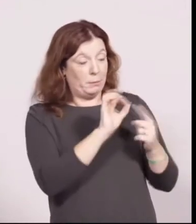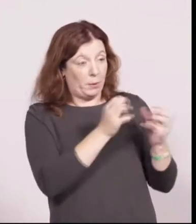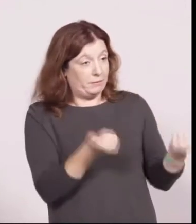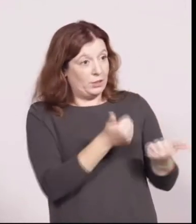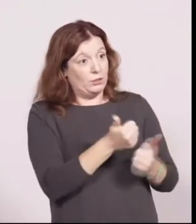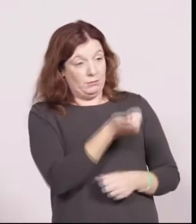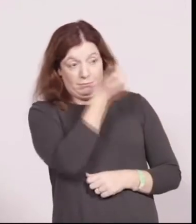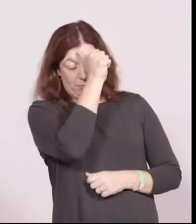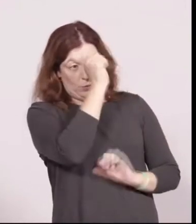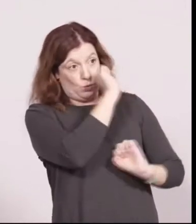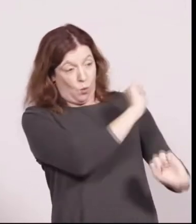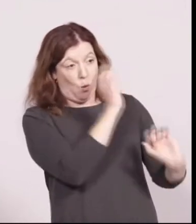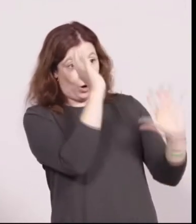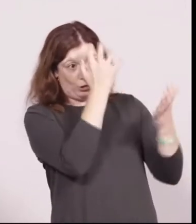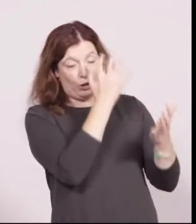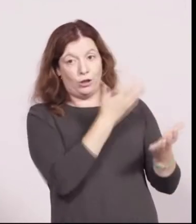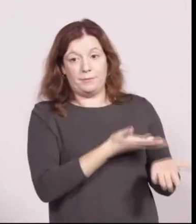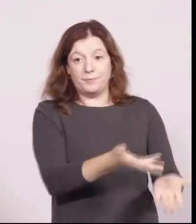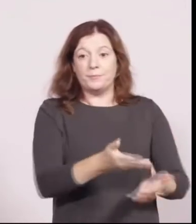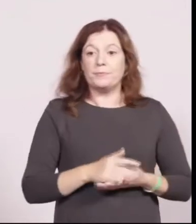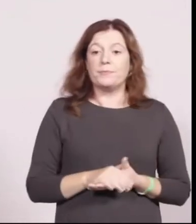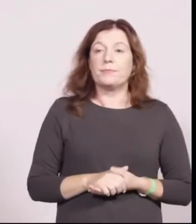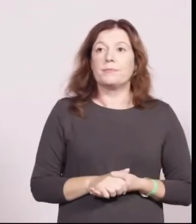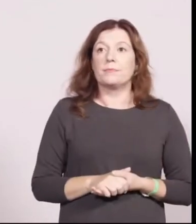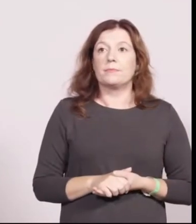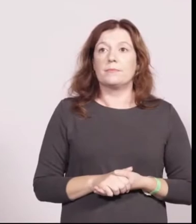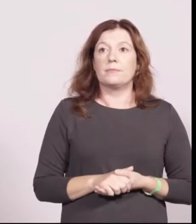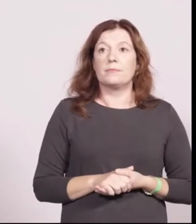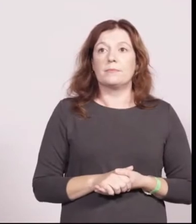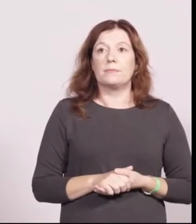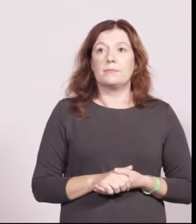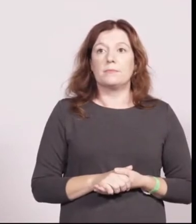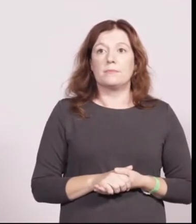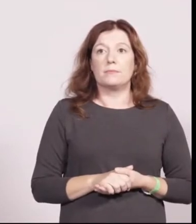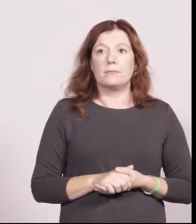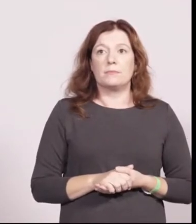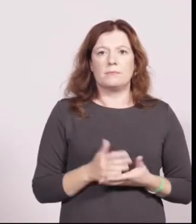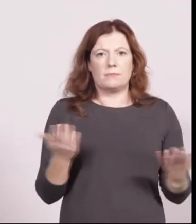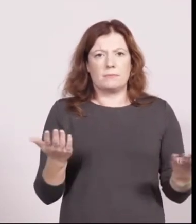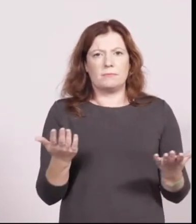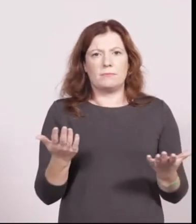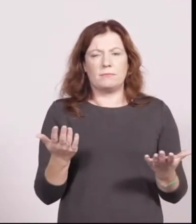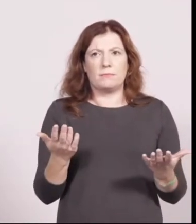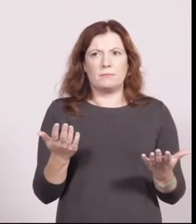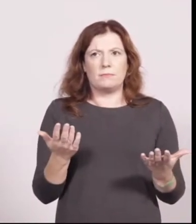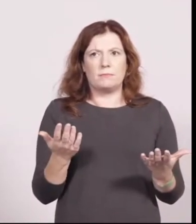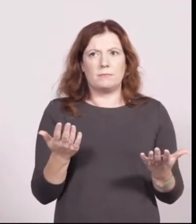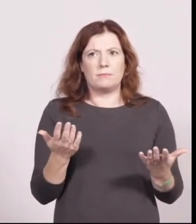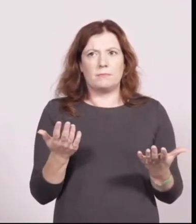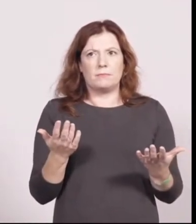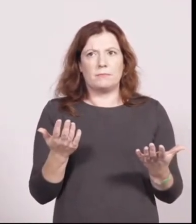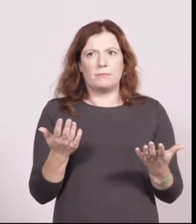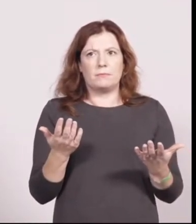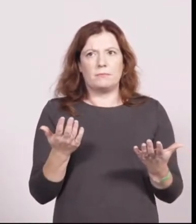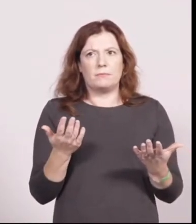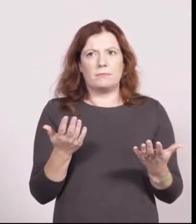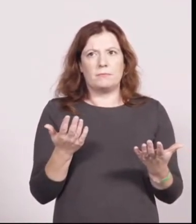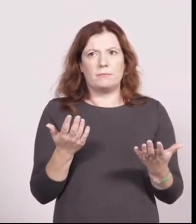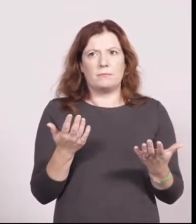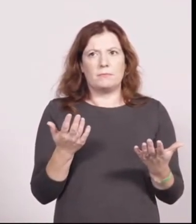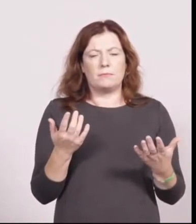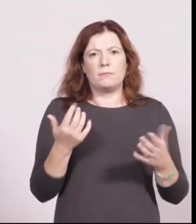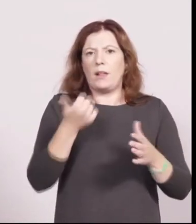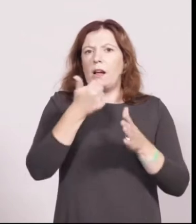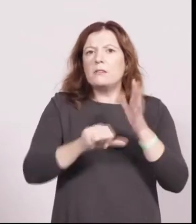point we all know what concerns you if you're remaining on dead bodies and kicking a gate down I